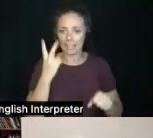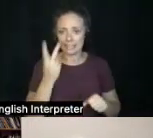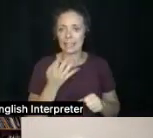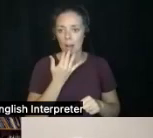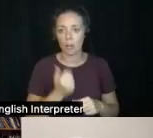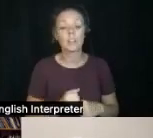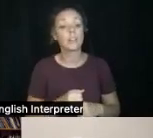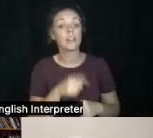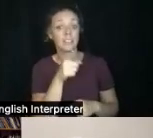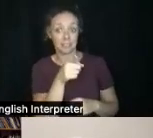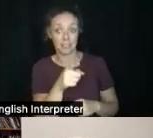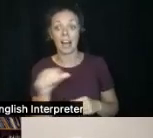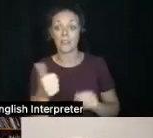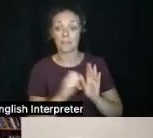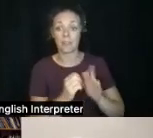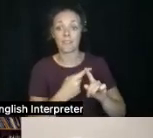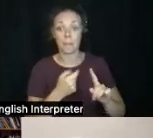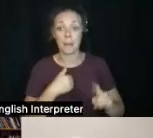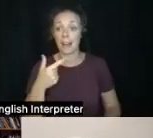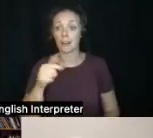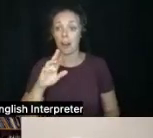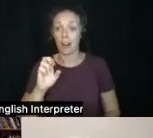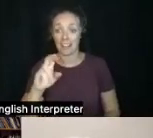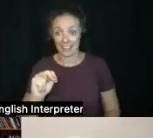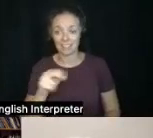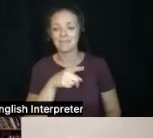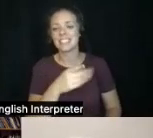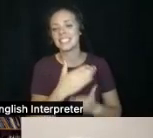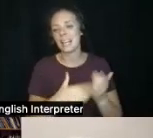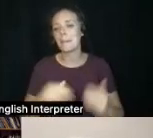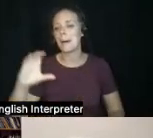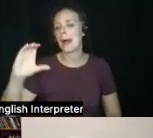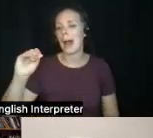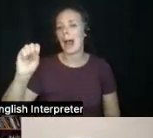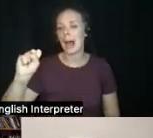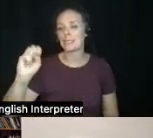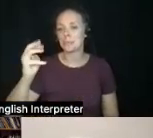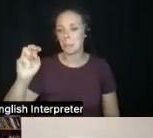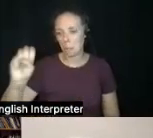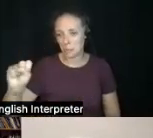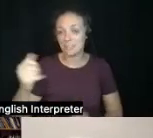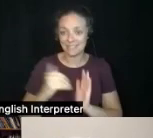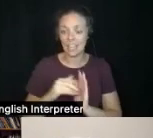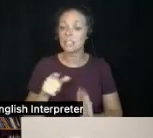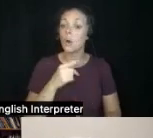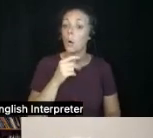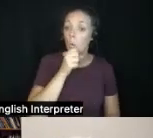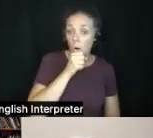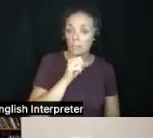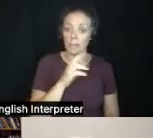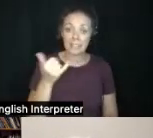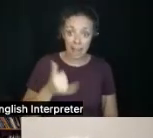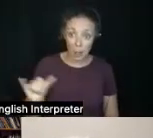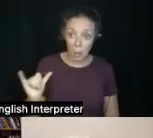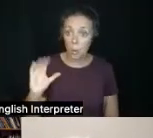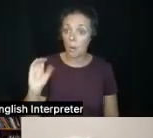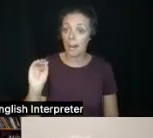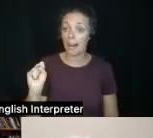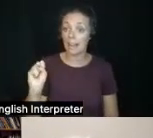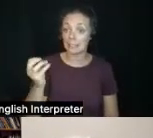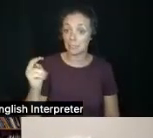in this case, this is some cosmos. Again, these are the orange or yellow cosmos that you see.